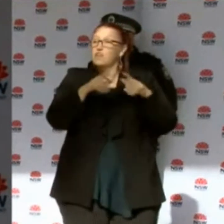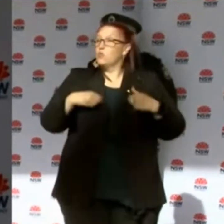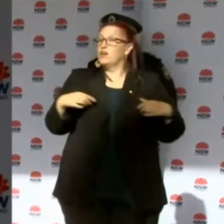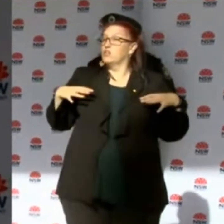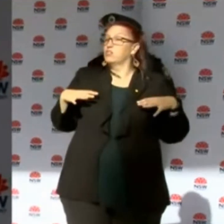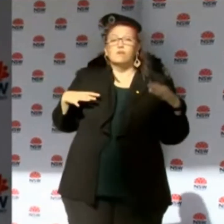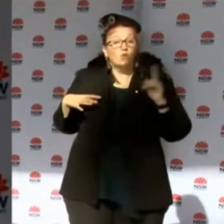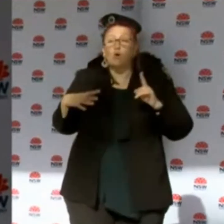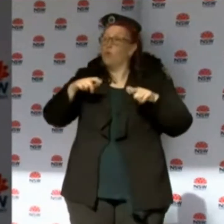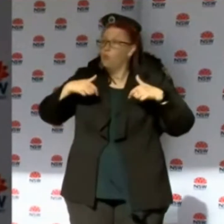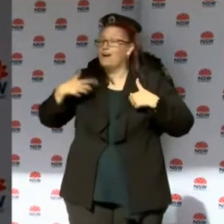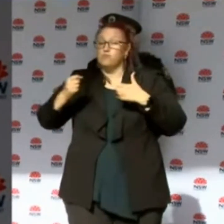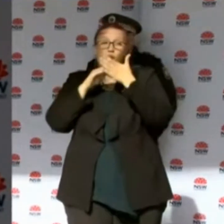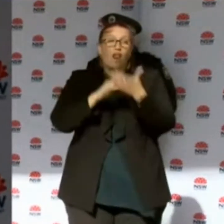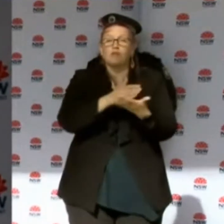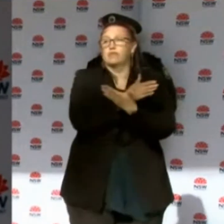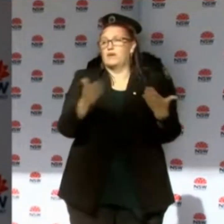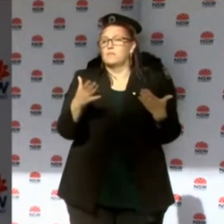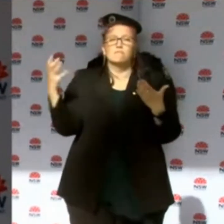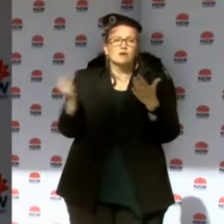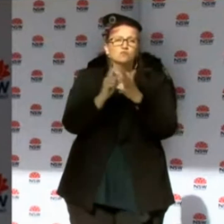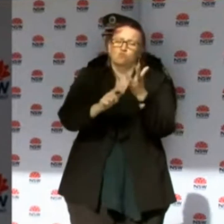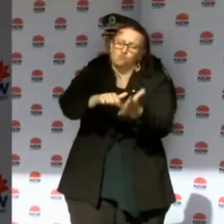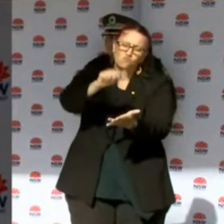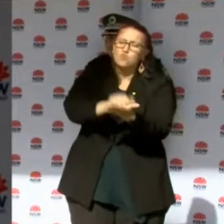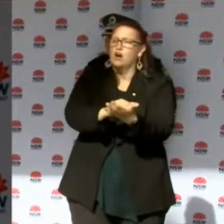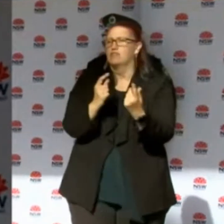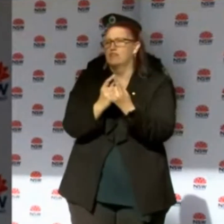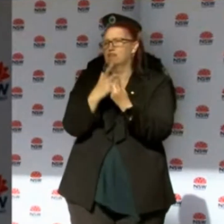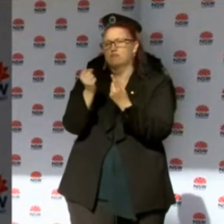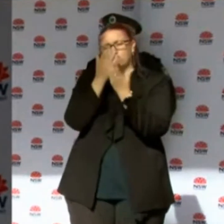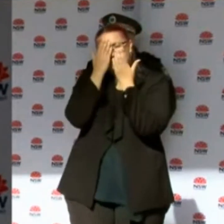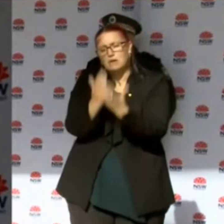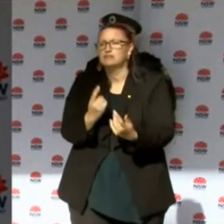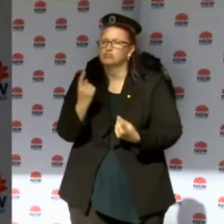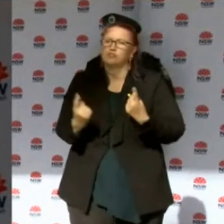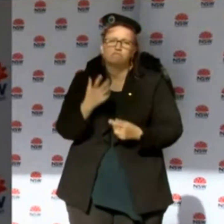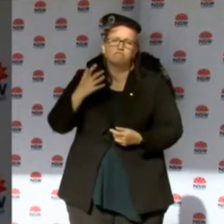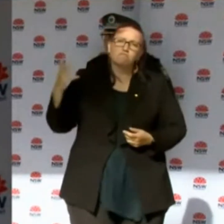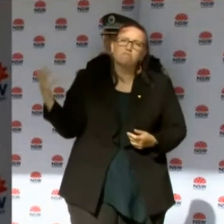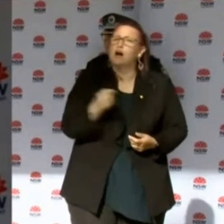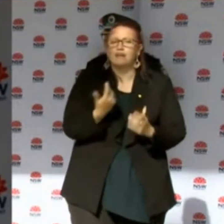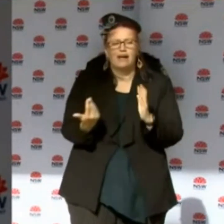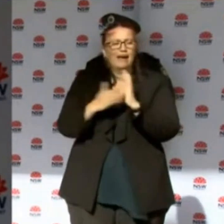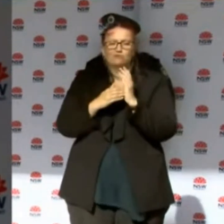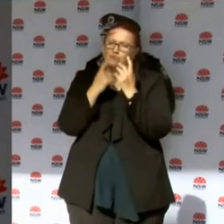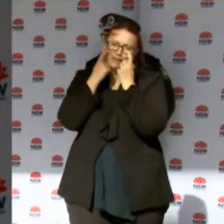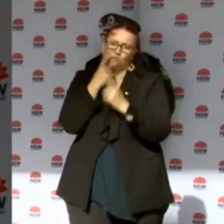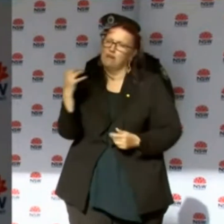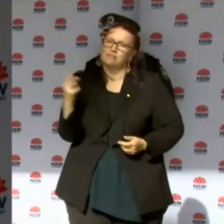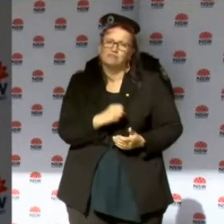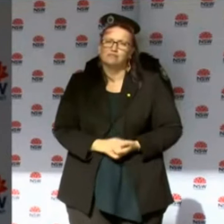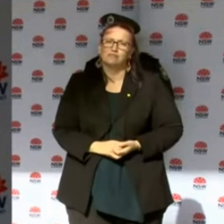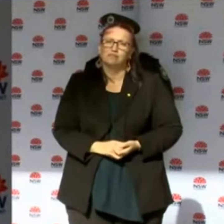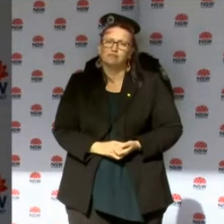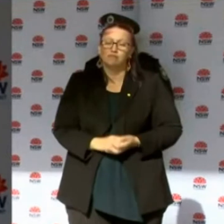is up to us. It's up to us, all of us, doing the right thing, respecting each other and really, really being extra cautious, even going beyond